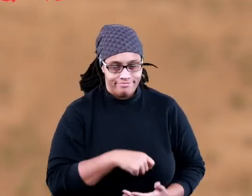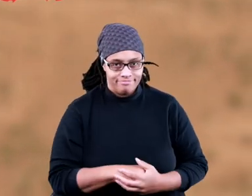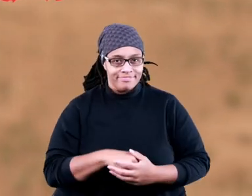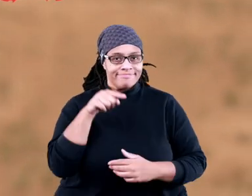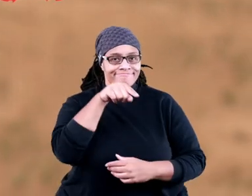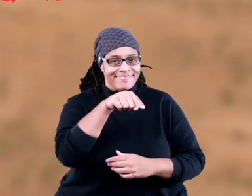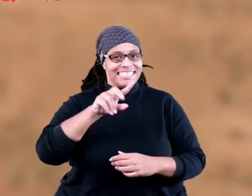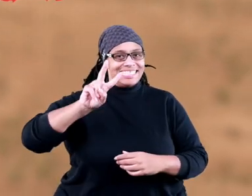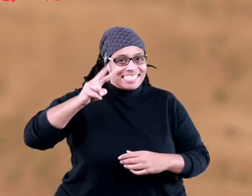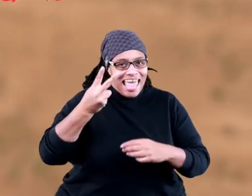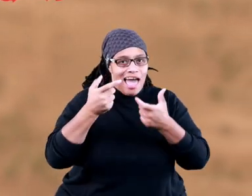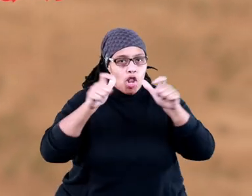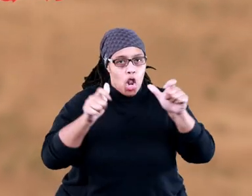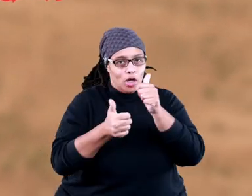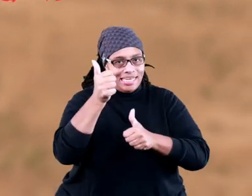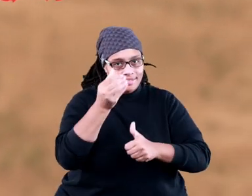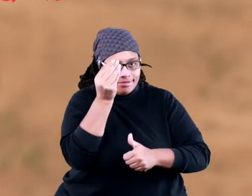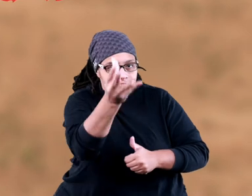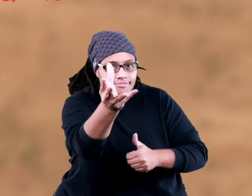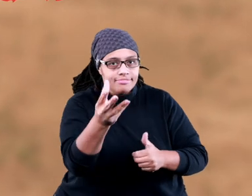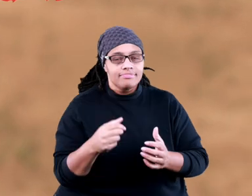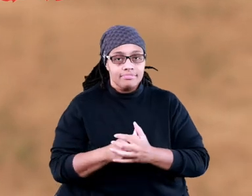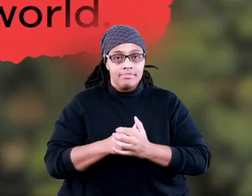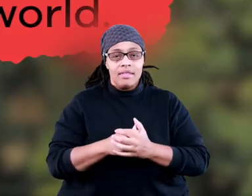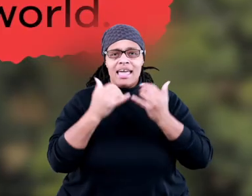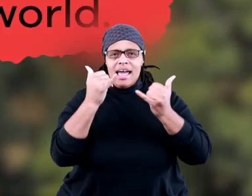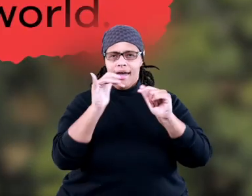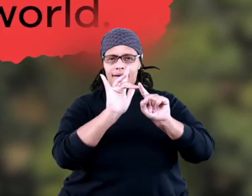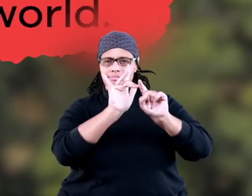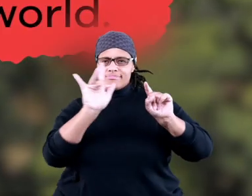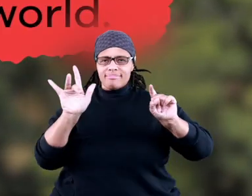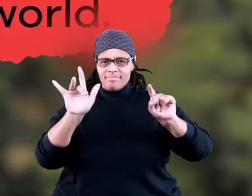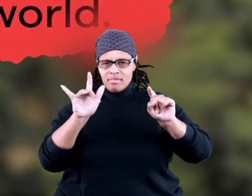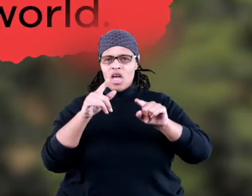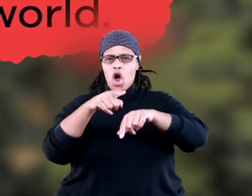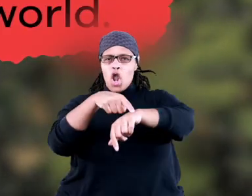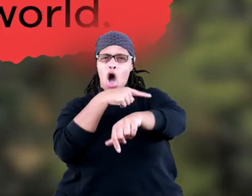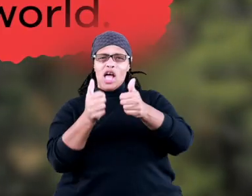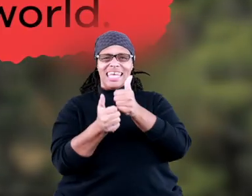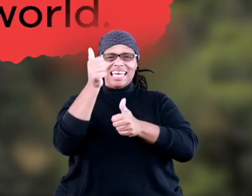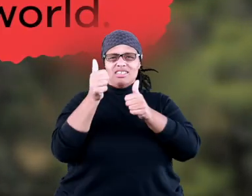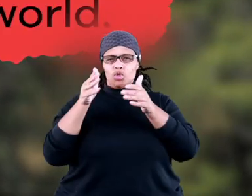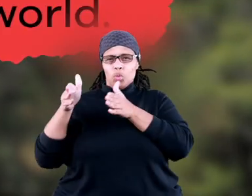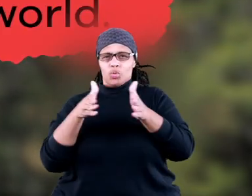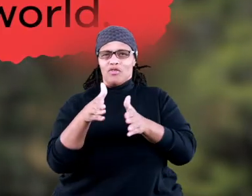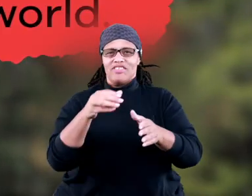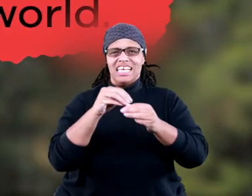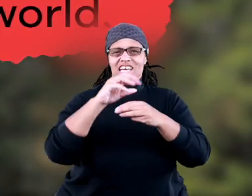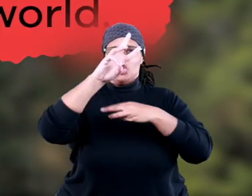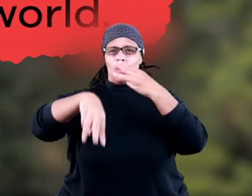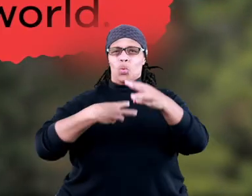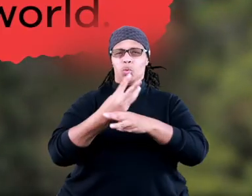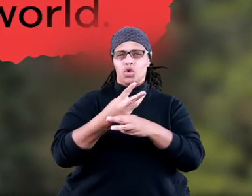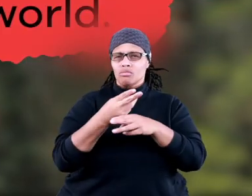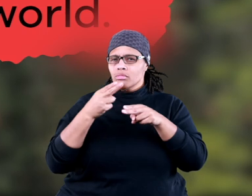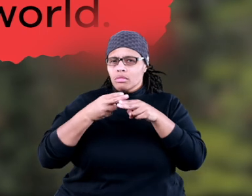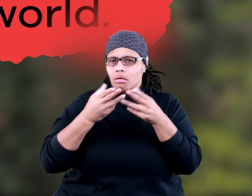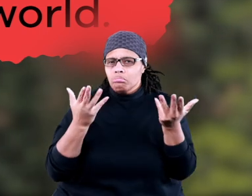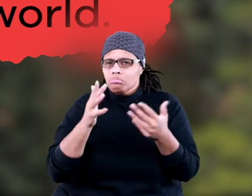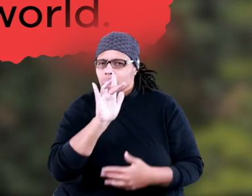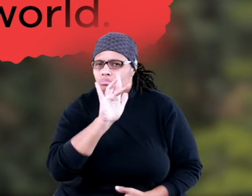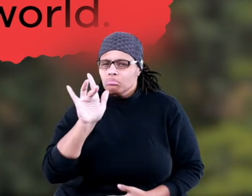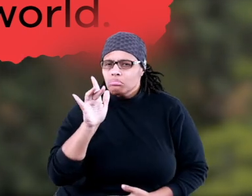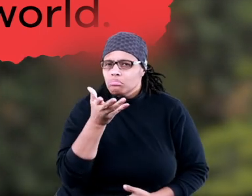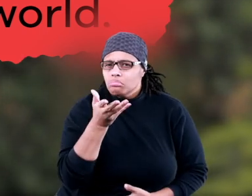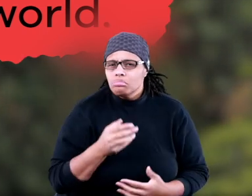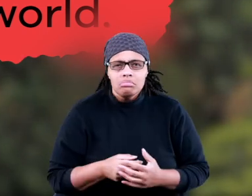False. It's the second largest. Fill in the blank. The blank river is one of the